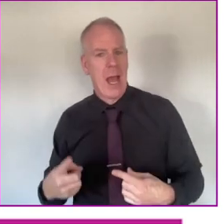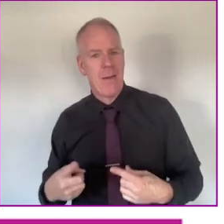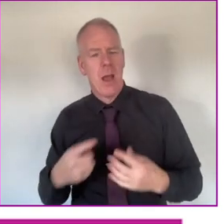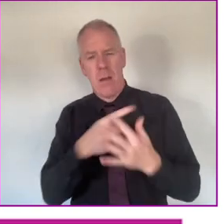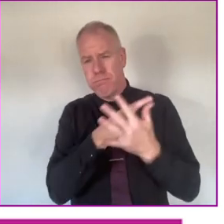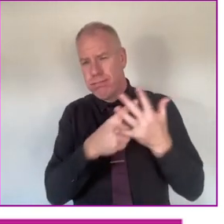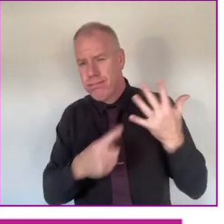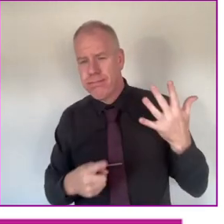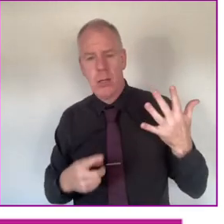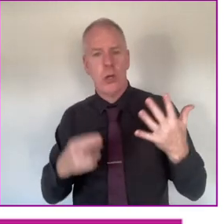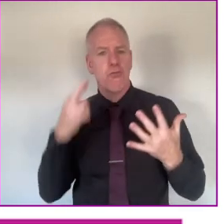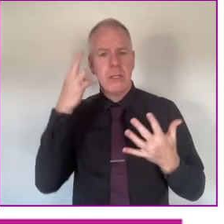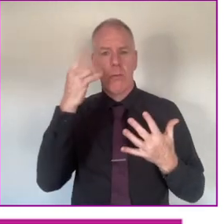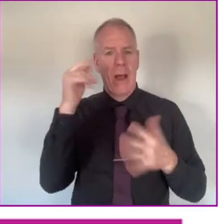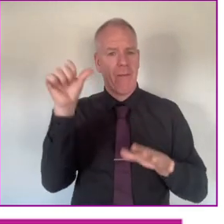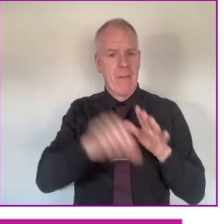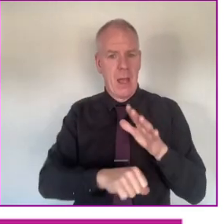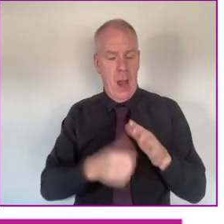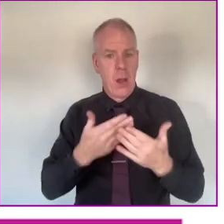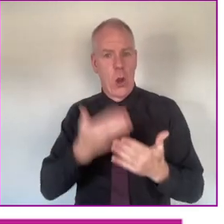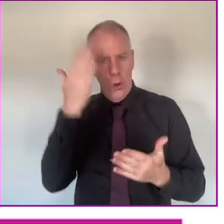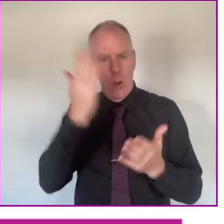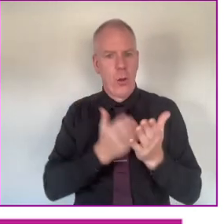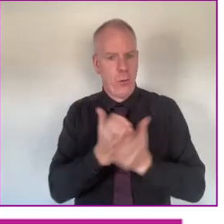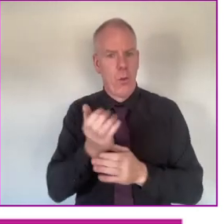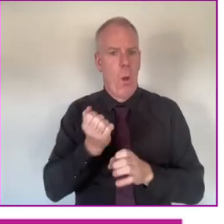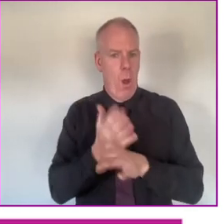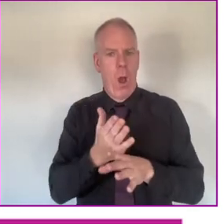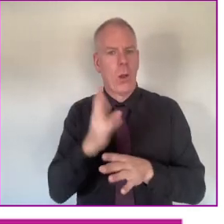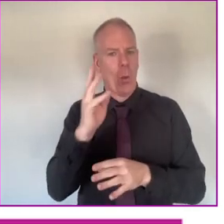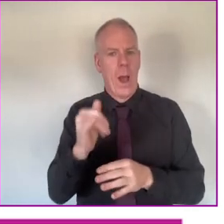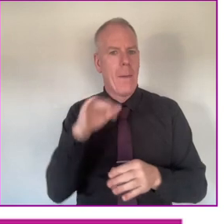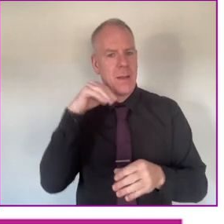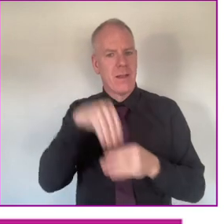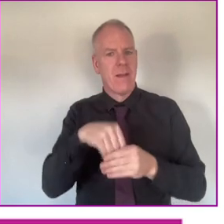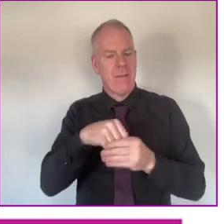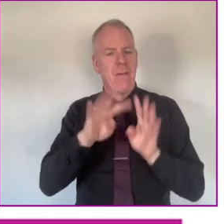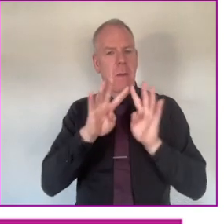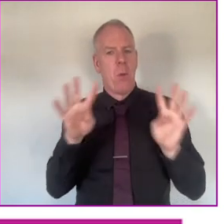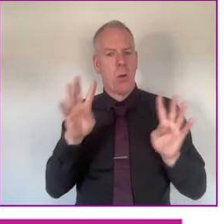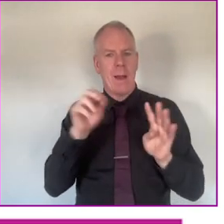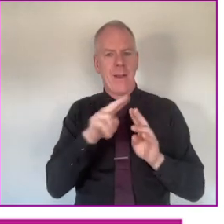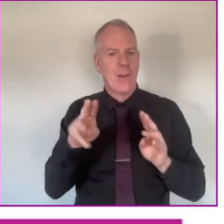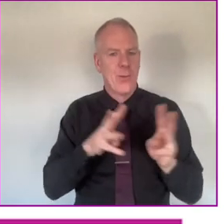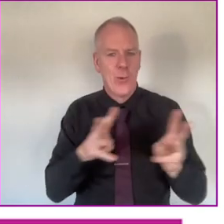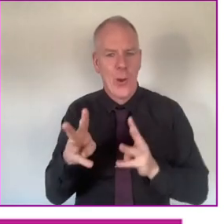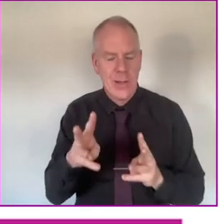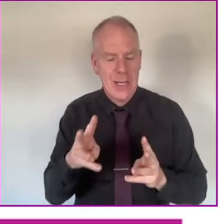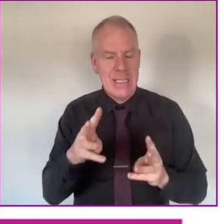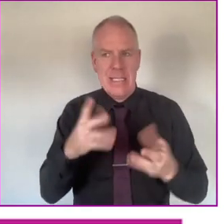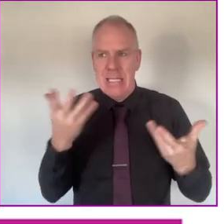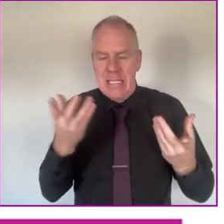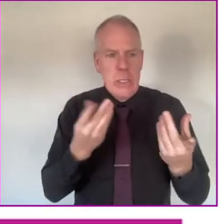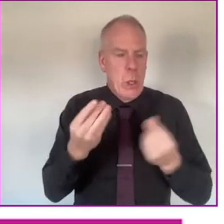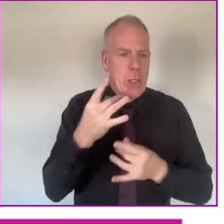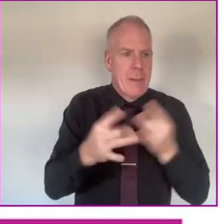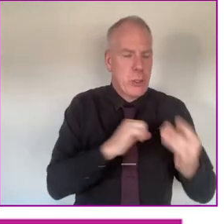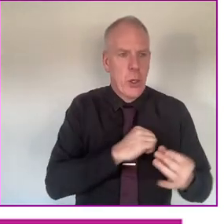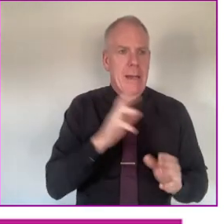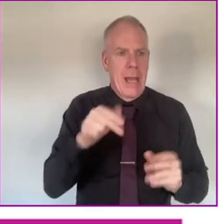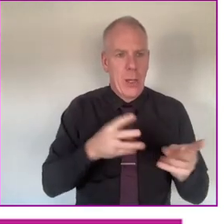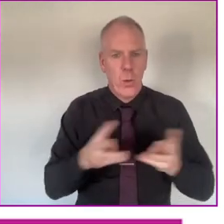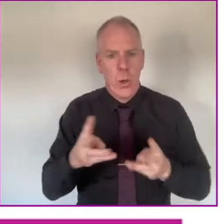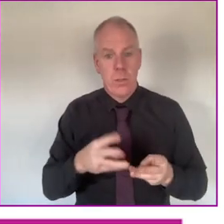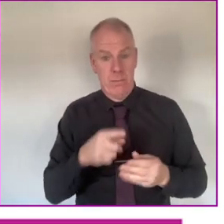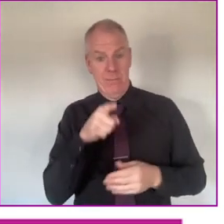They break down. There's a whole reasons why things fail. And I've learned all of that from being on the board. So and why things don't work and the things you have to try and do